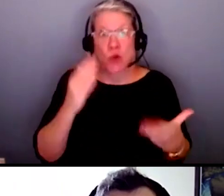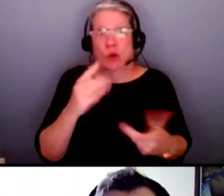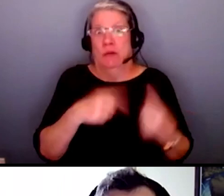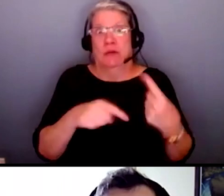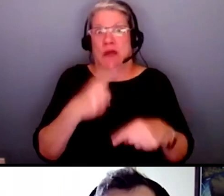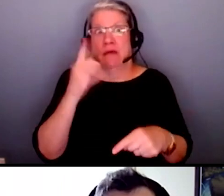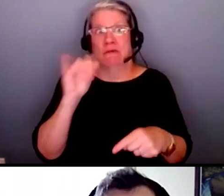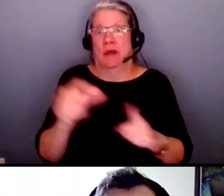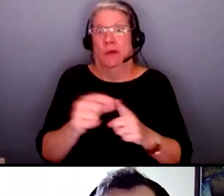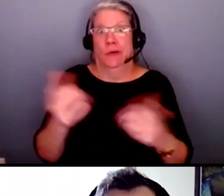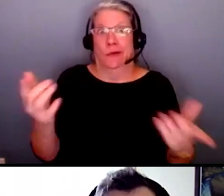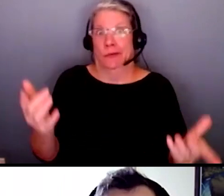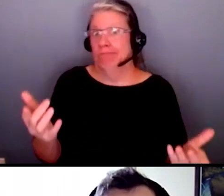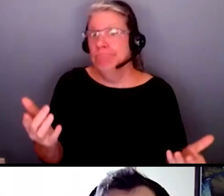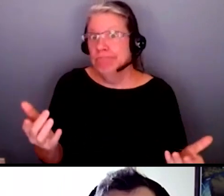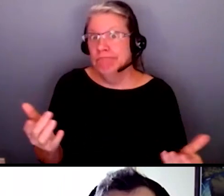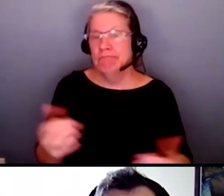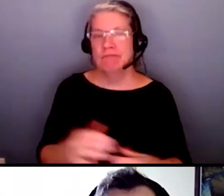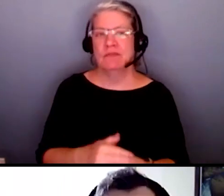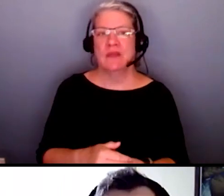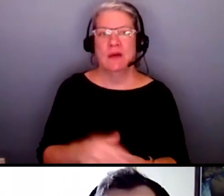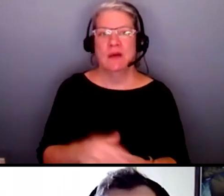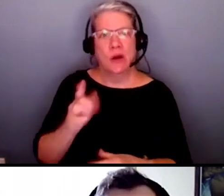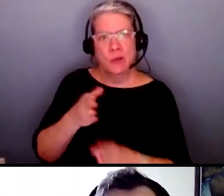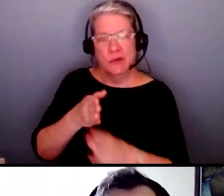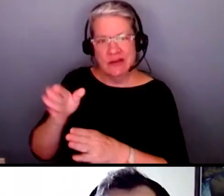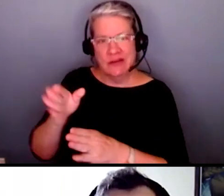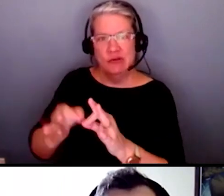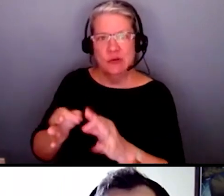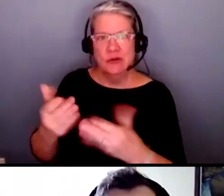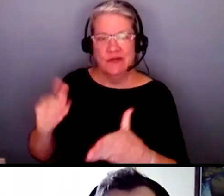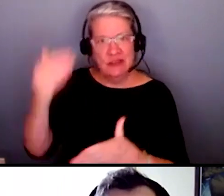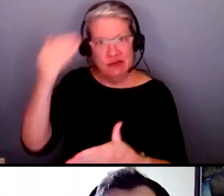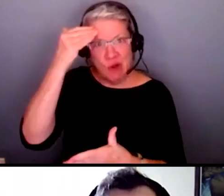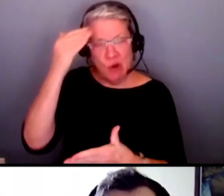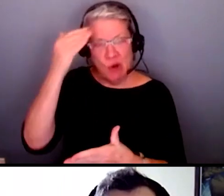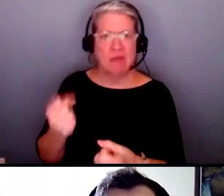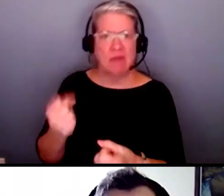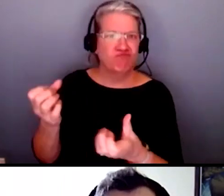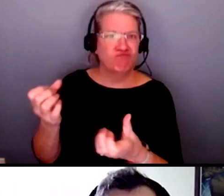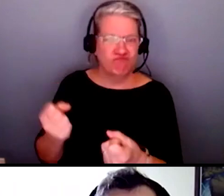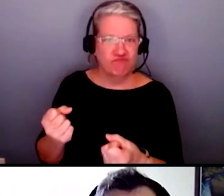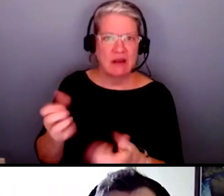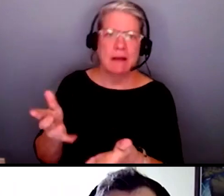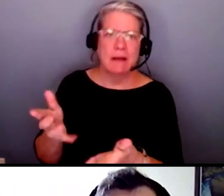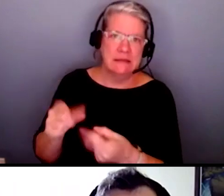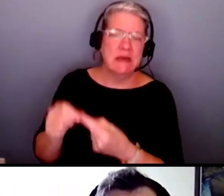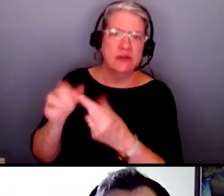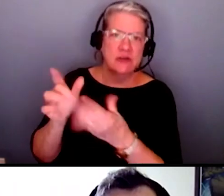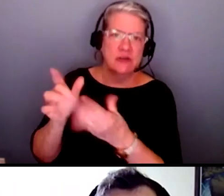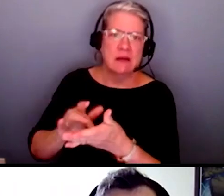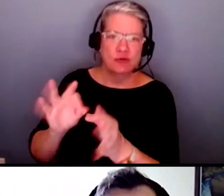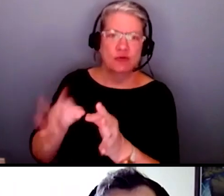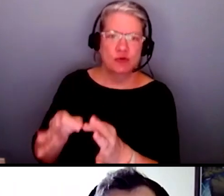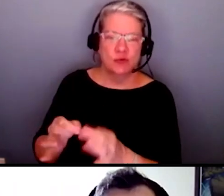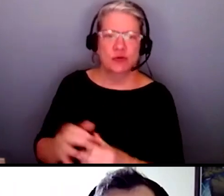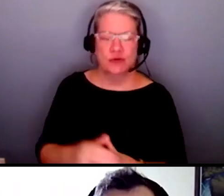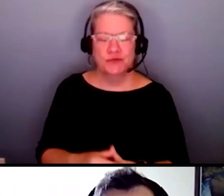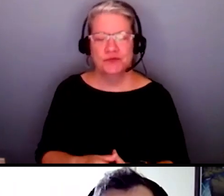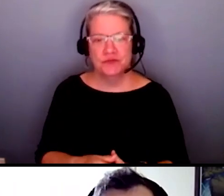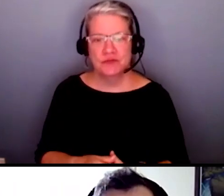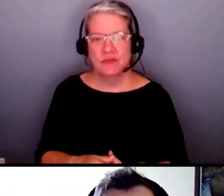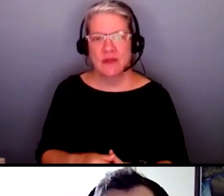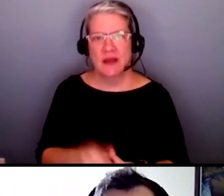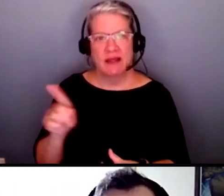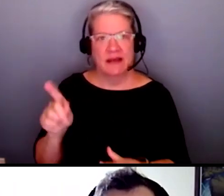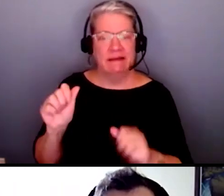professional interpreter who's well-versed in medical words is